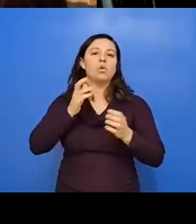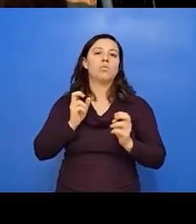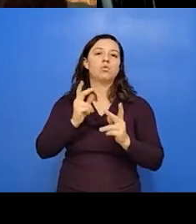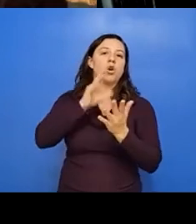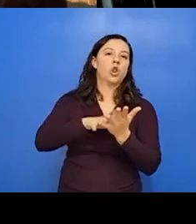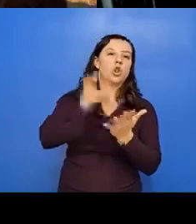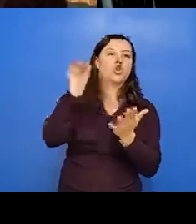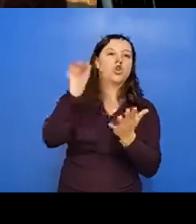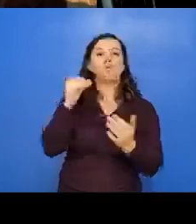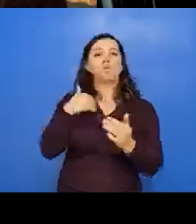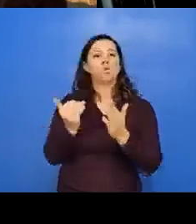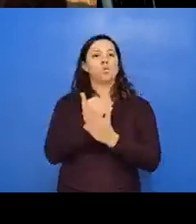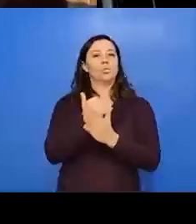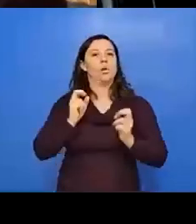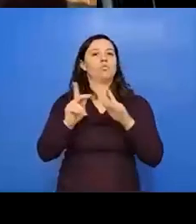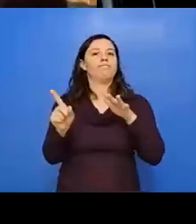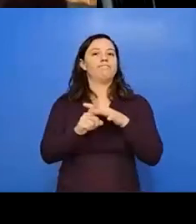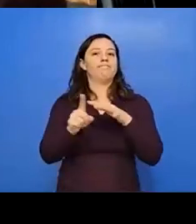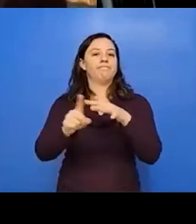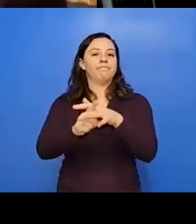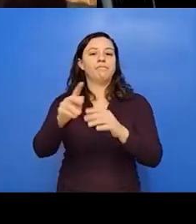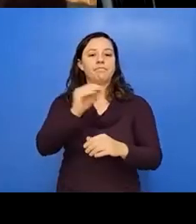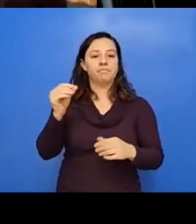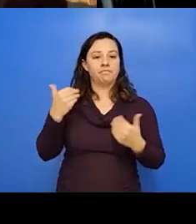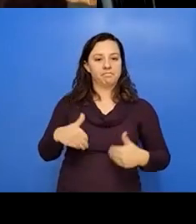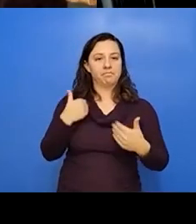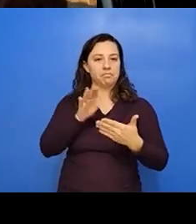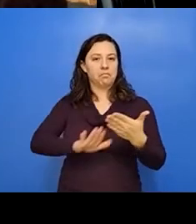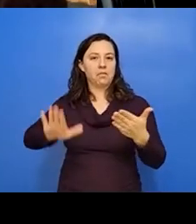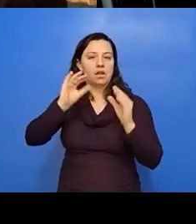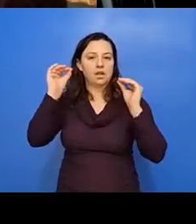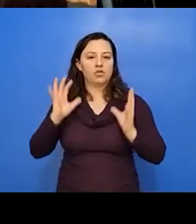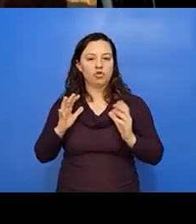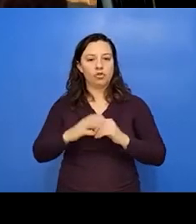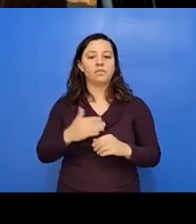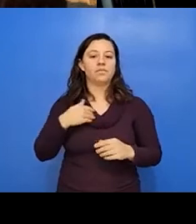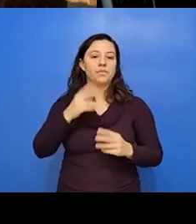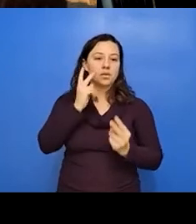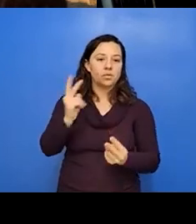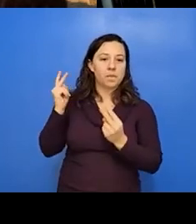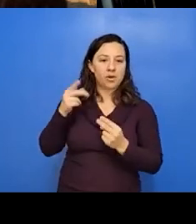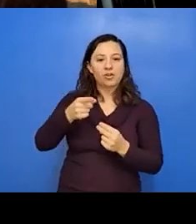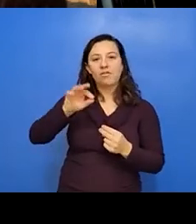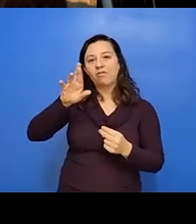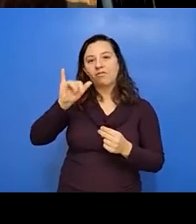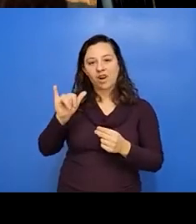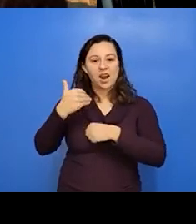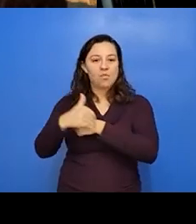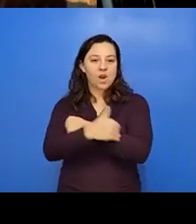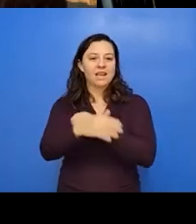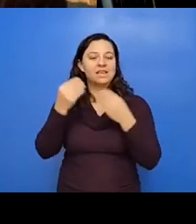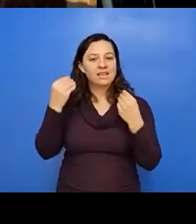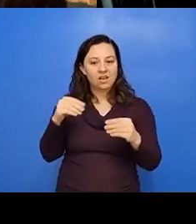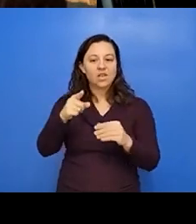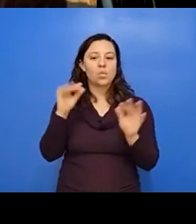new way of opportunity. And as a, as a college teacher, I, I, I remember fry bread sales. Those were important for us to have